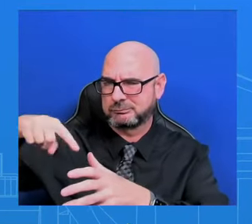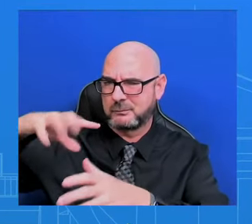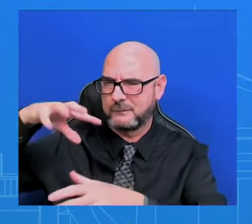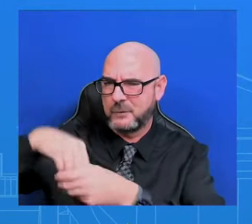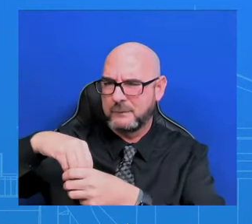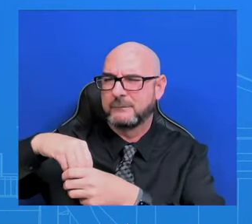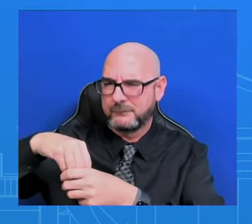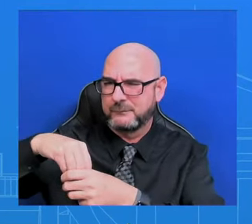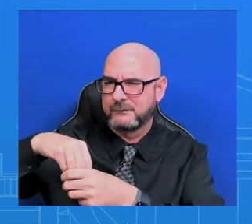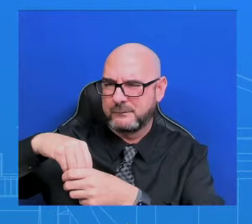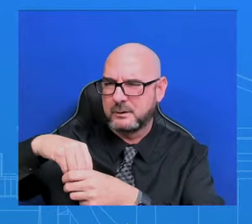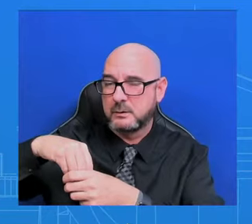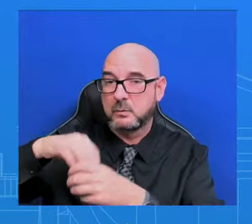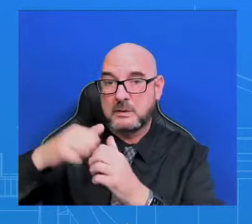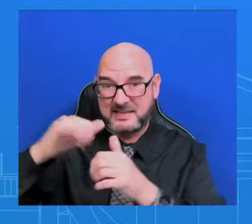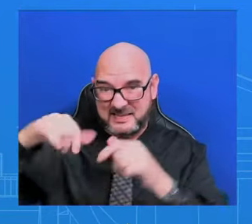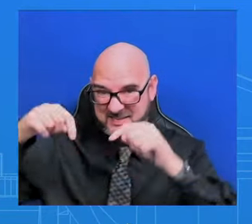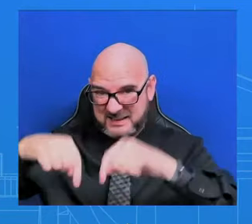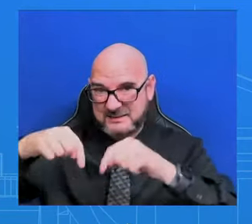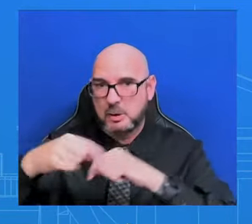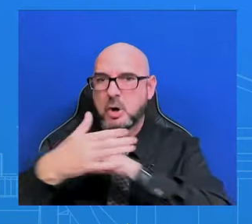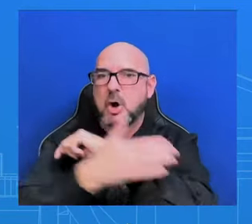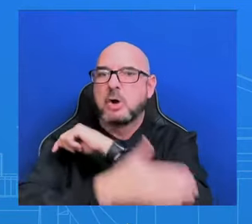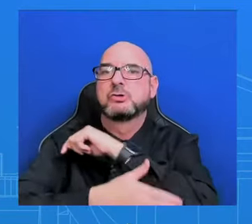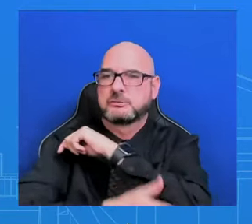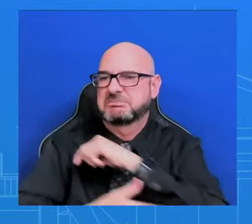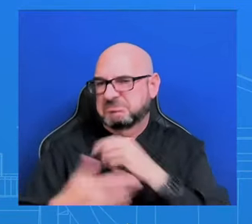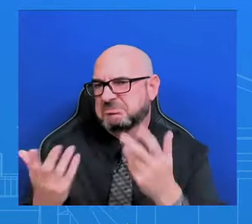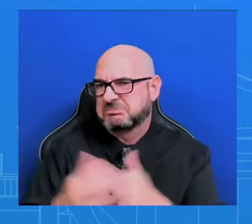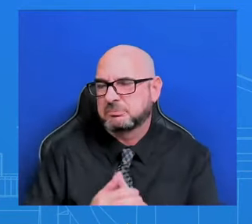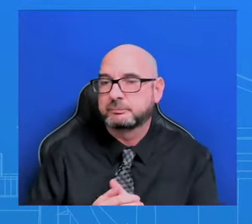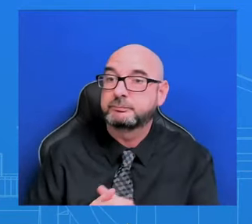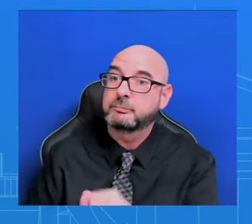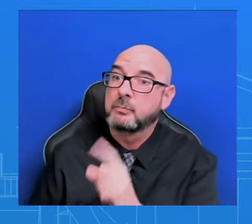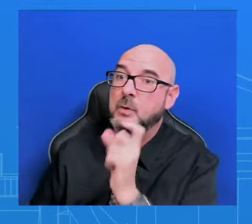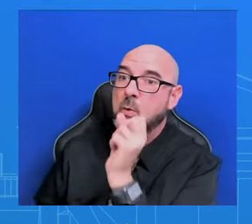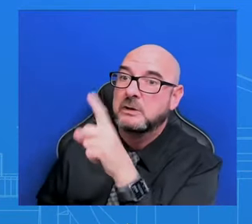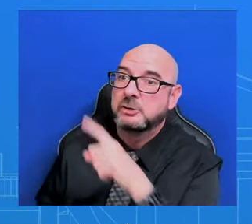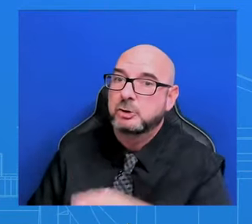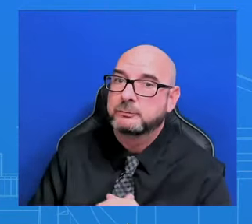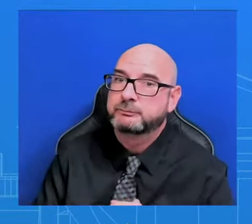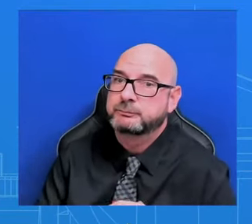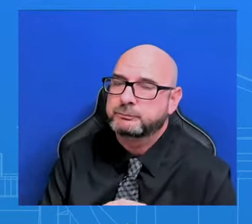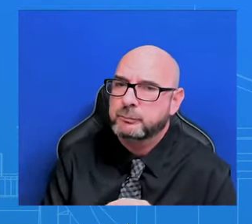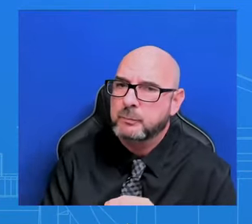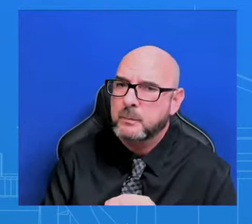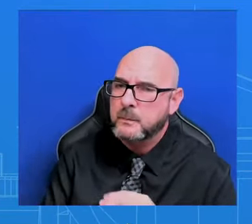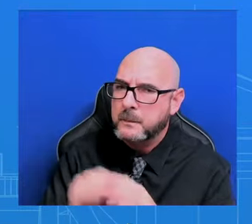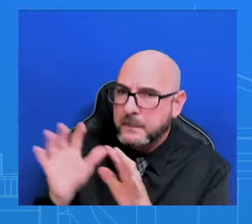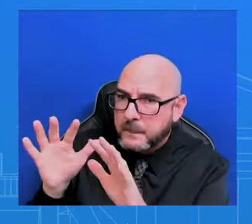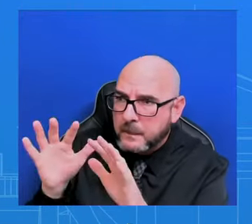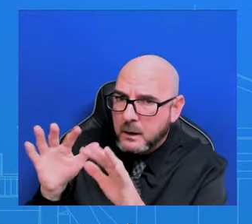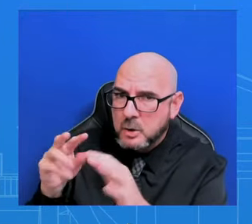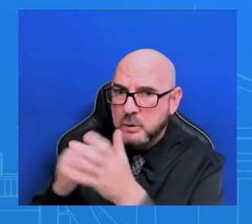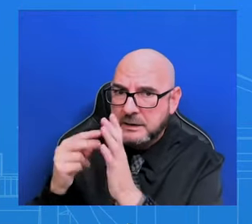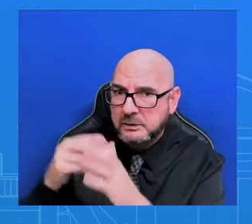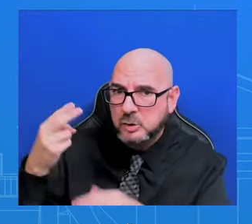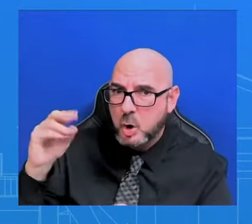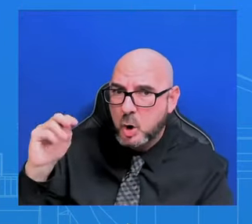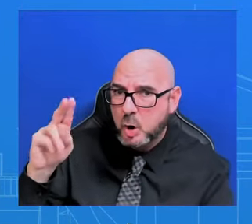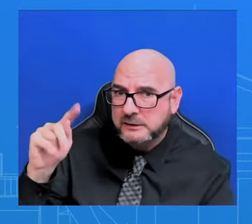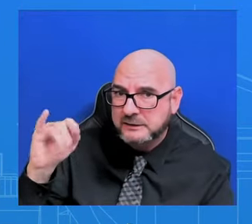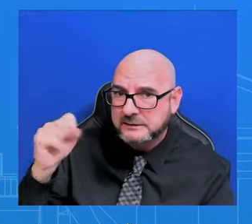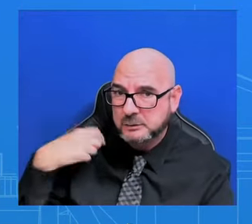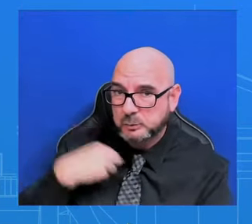counterparts. So this mission is just we're striking the Houthis? You're asking for the name? Well, is it an operation